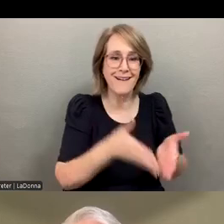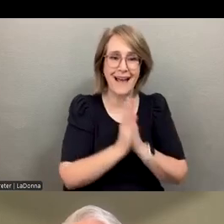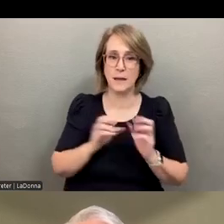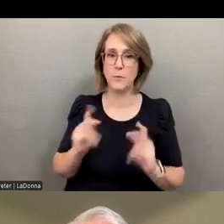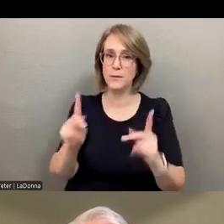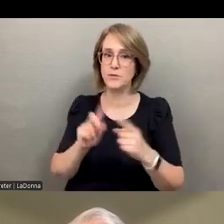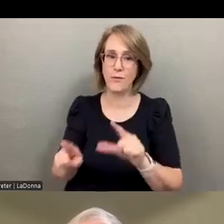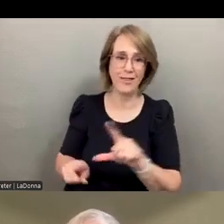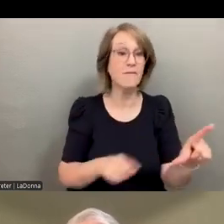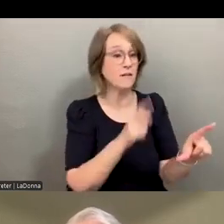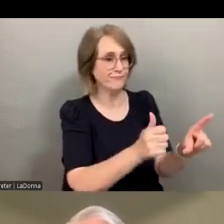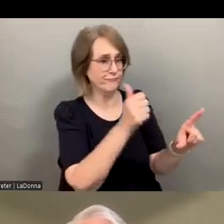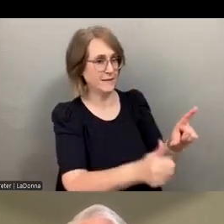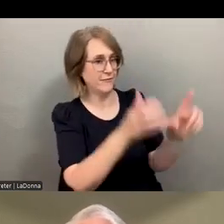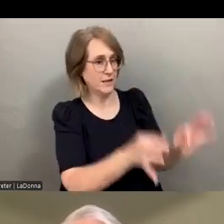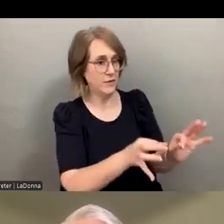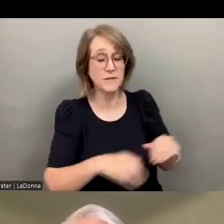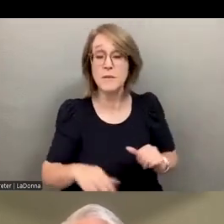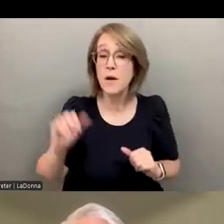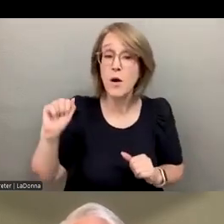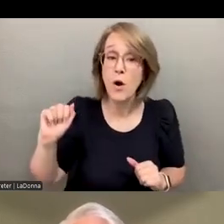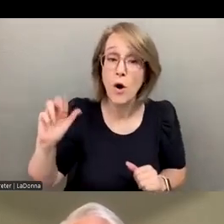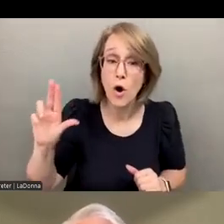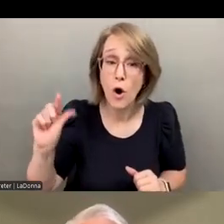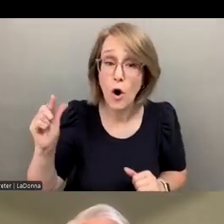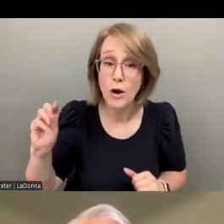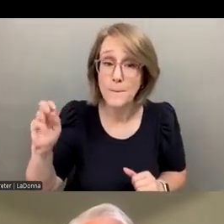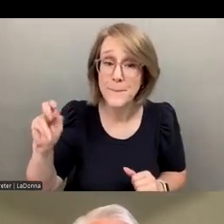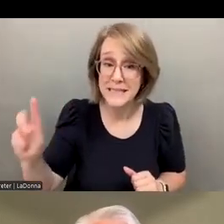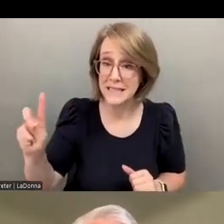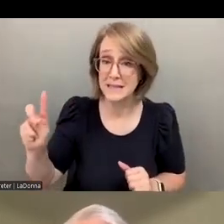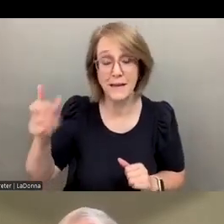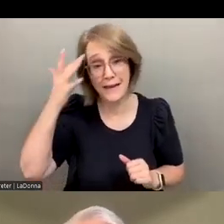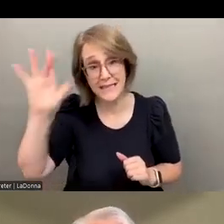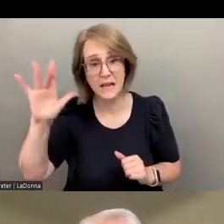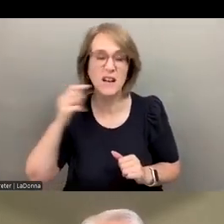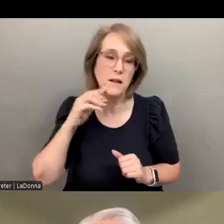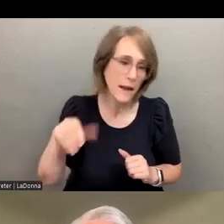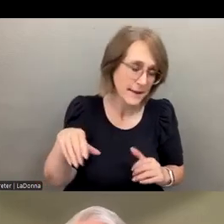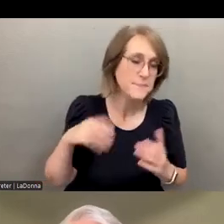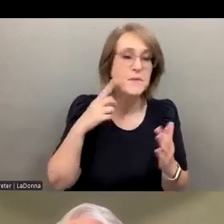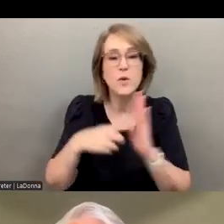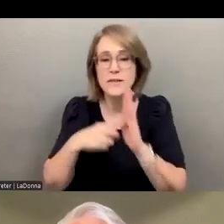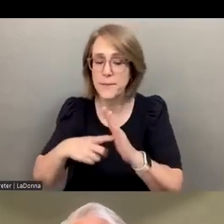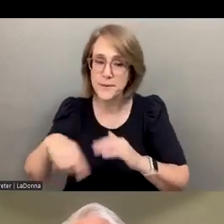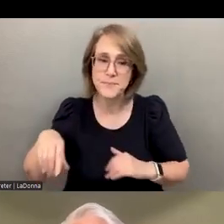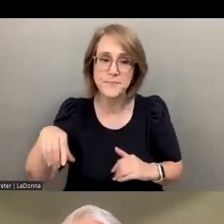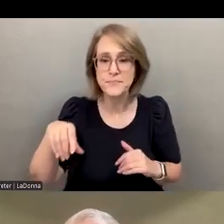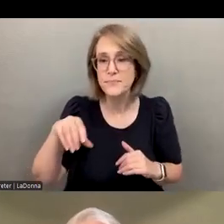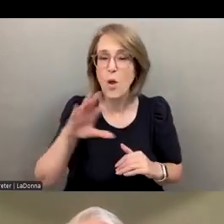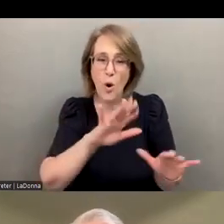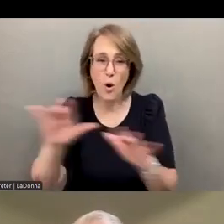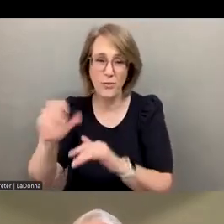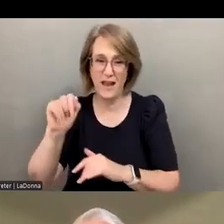make a left turn. But augmented intelligence tools that are out there, you know, like Helios, Lyssen, Limbic, Bells AI, AI,